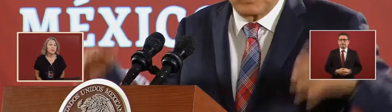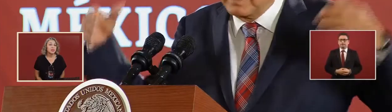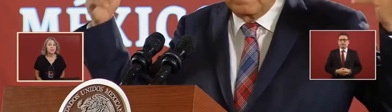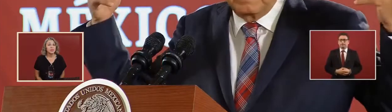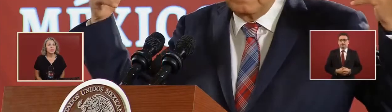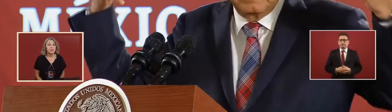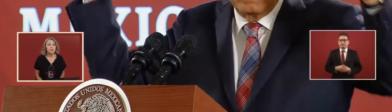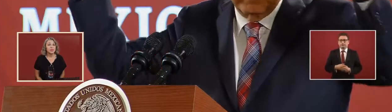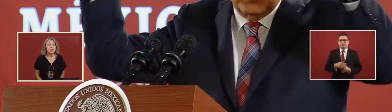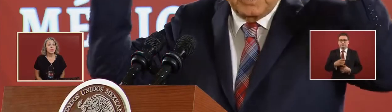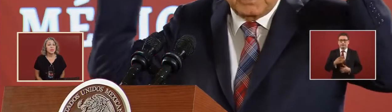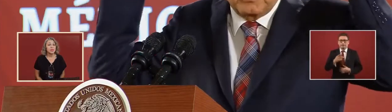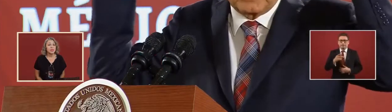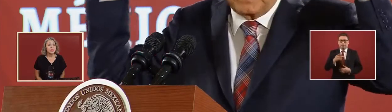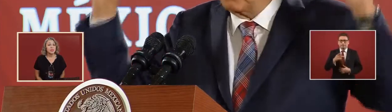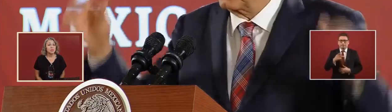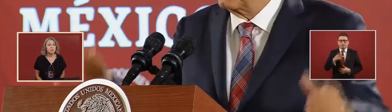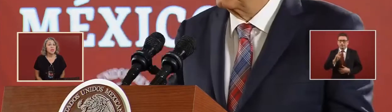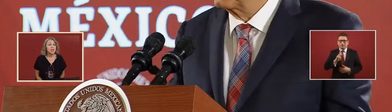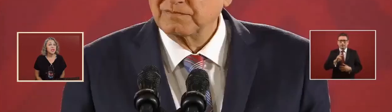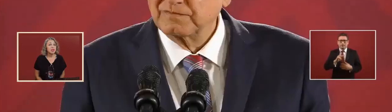But in a lot of cases.